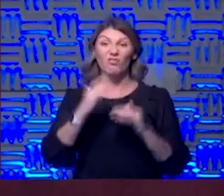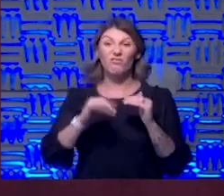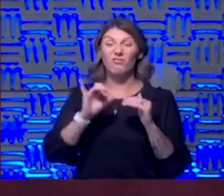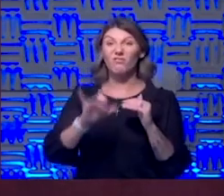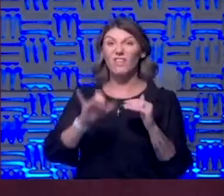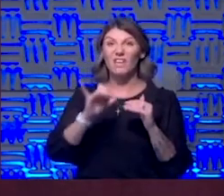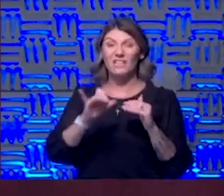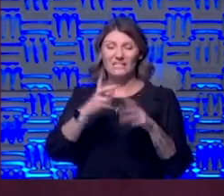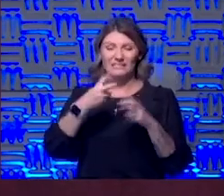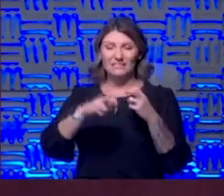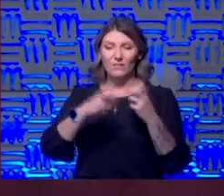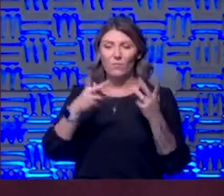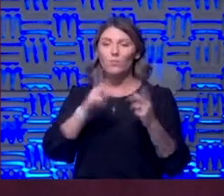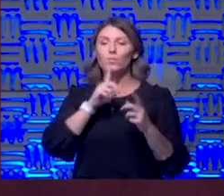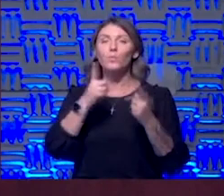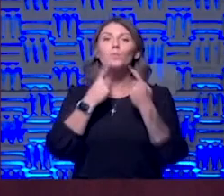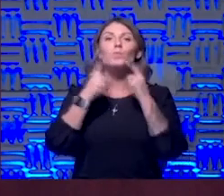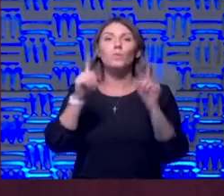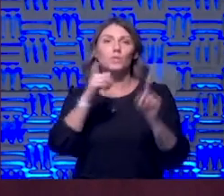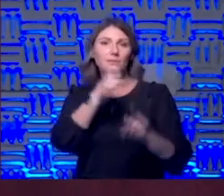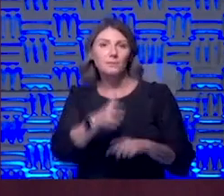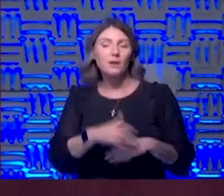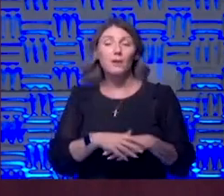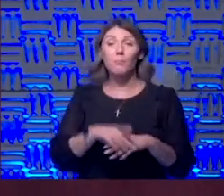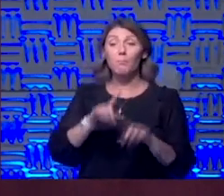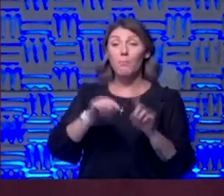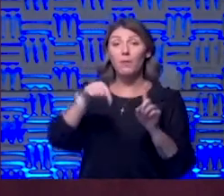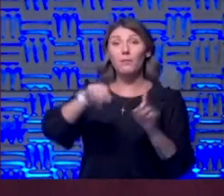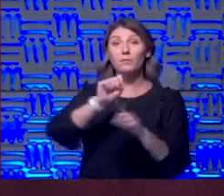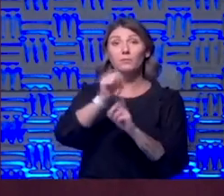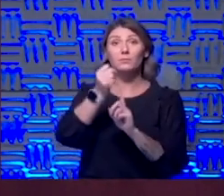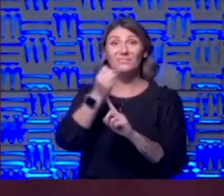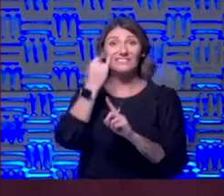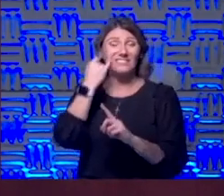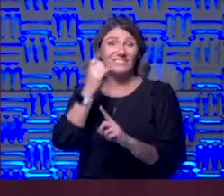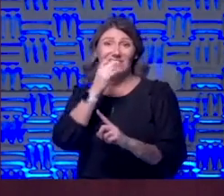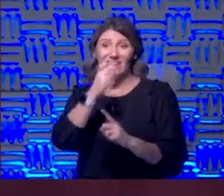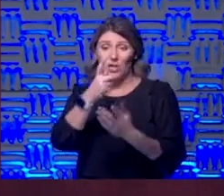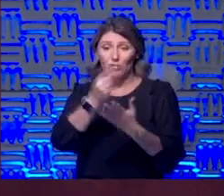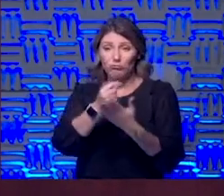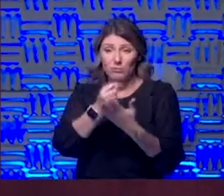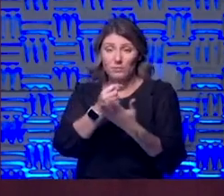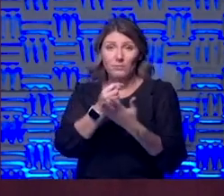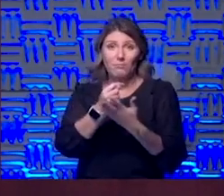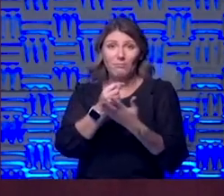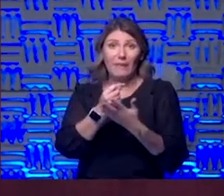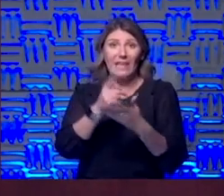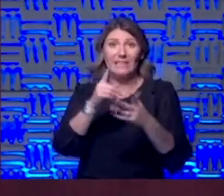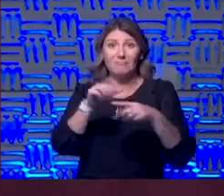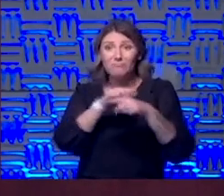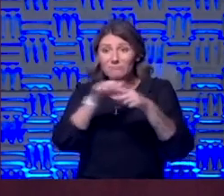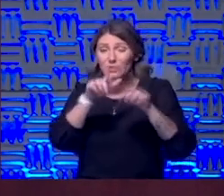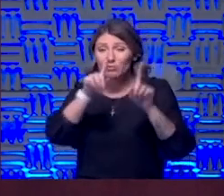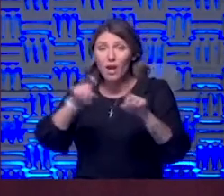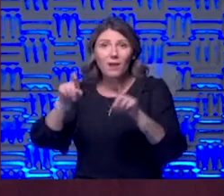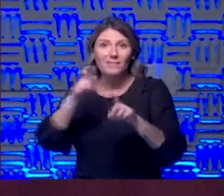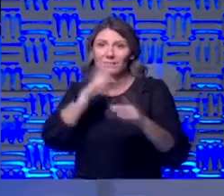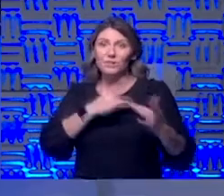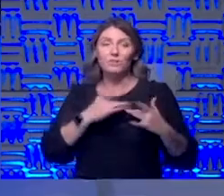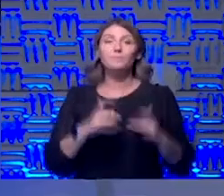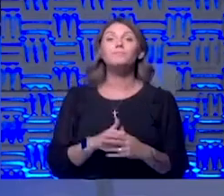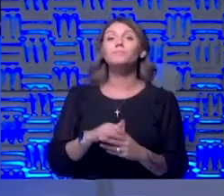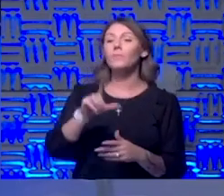to actually assess which really worked but in this case it's it's if it's not a treatment trial that's not a concern yeah